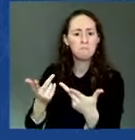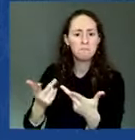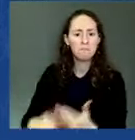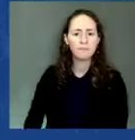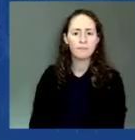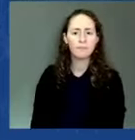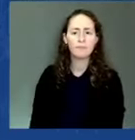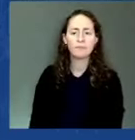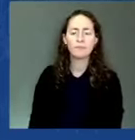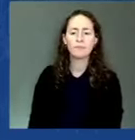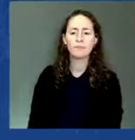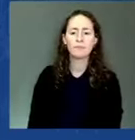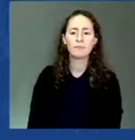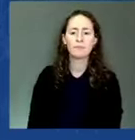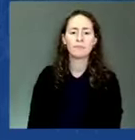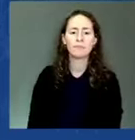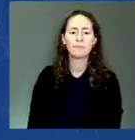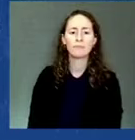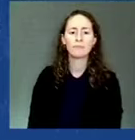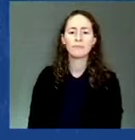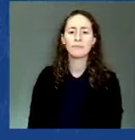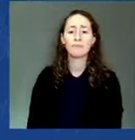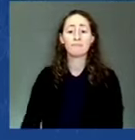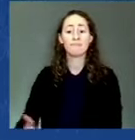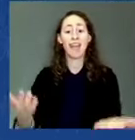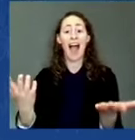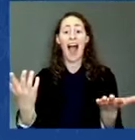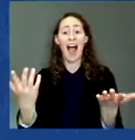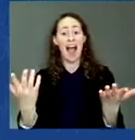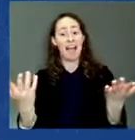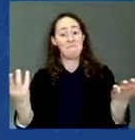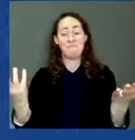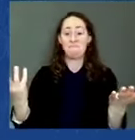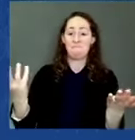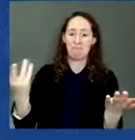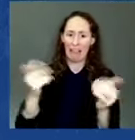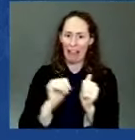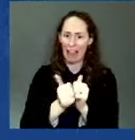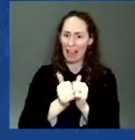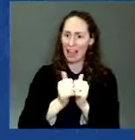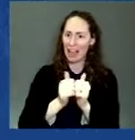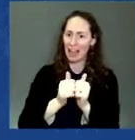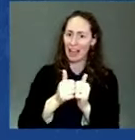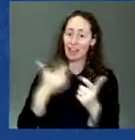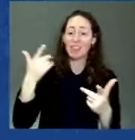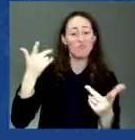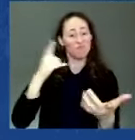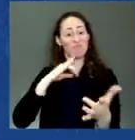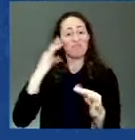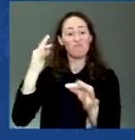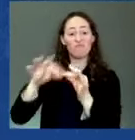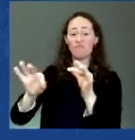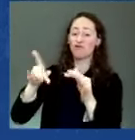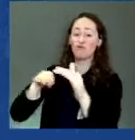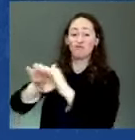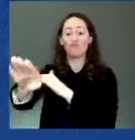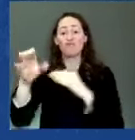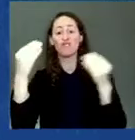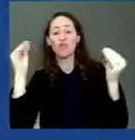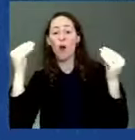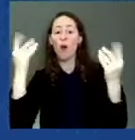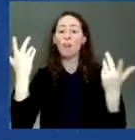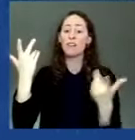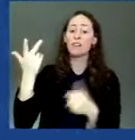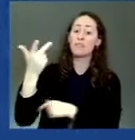Well, I'm not sure how they get it, but... there people who go into stores right now and just have got it without any high-risk situation or